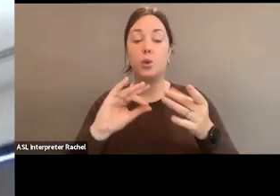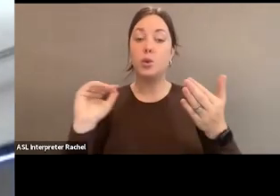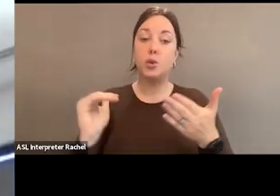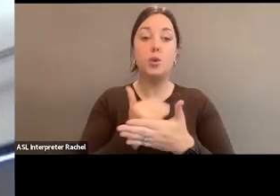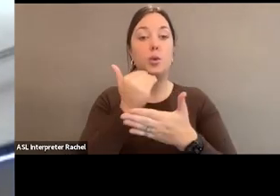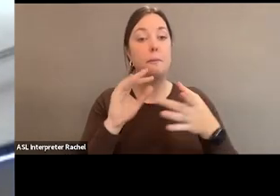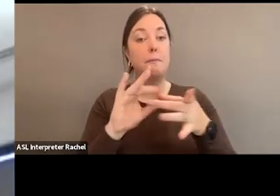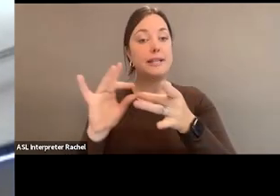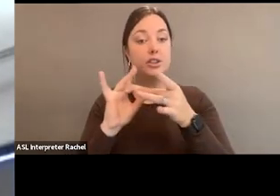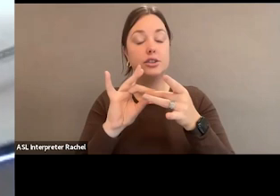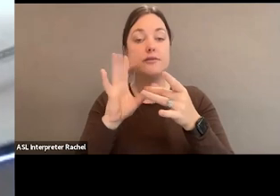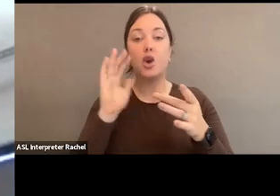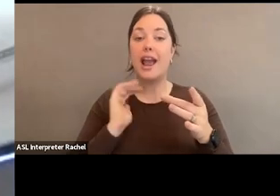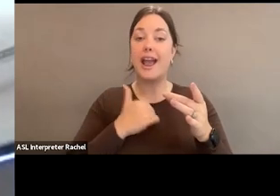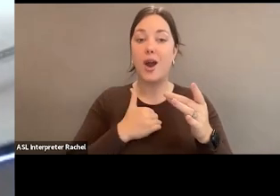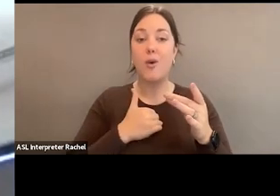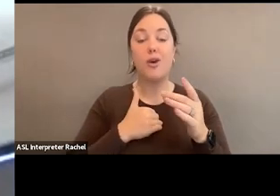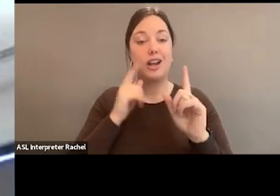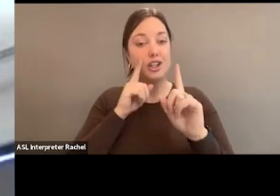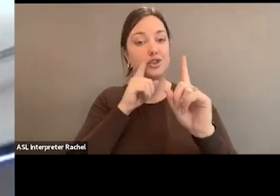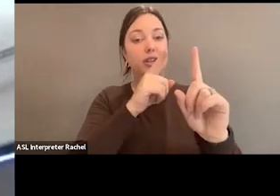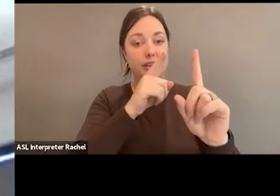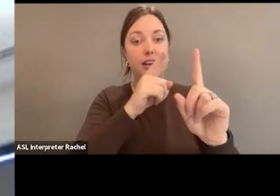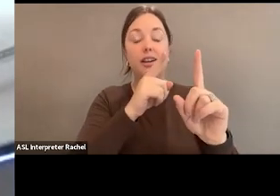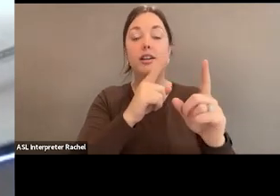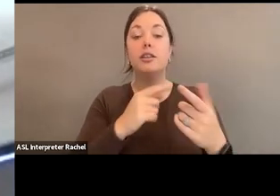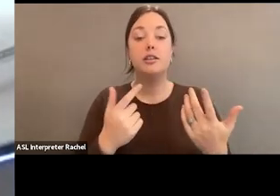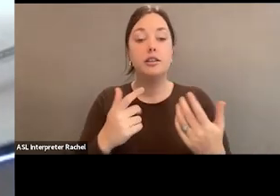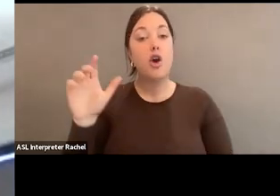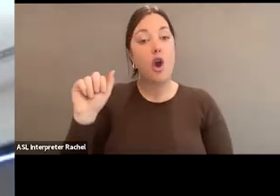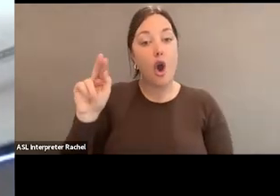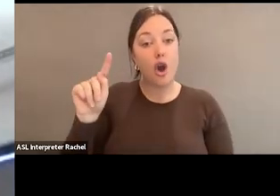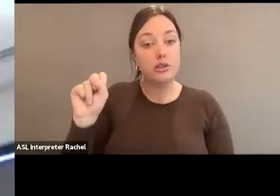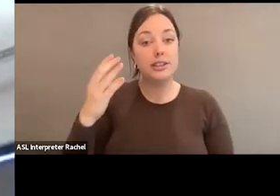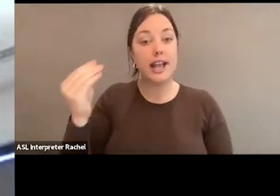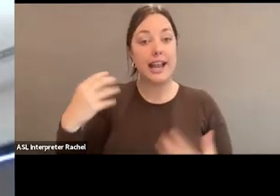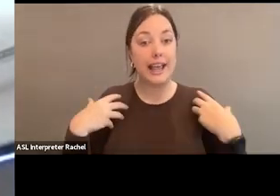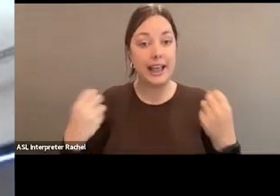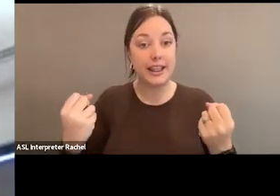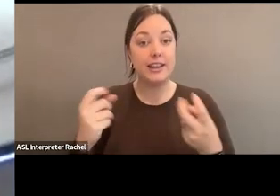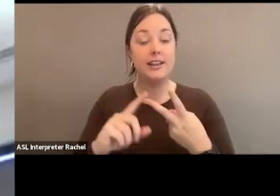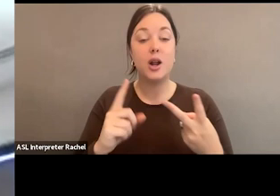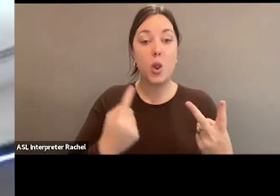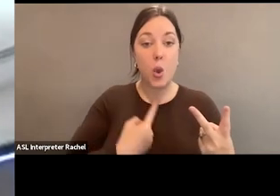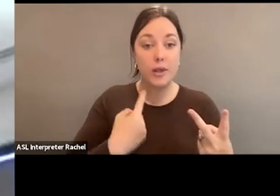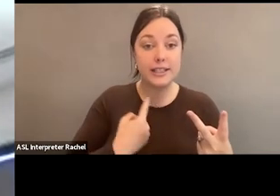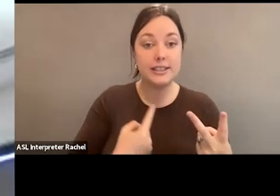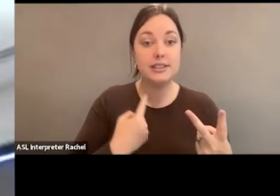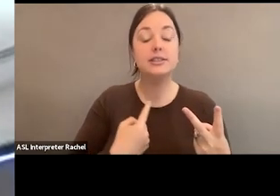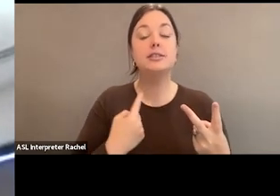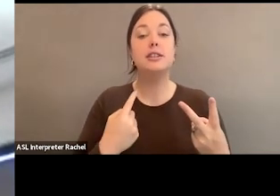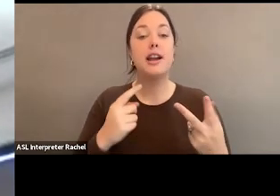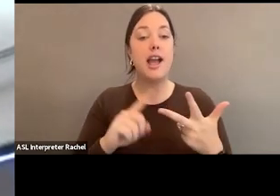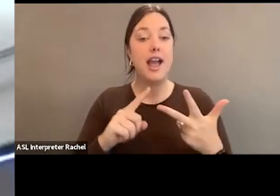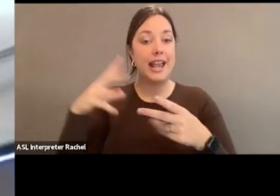agenda that we have out there. Specifically, that come to my mind is arts and healing, loneliness, and also integrating the